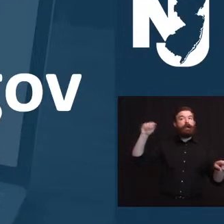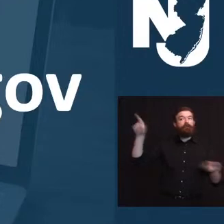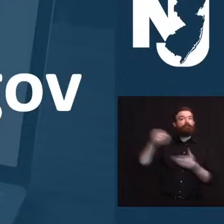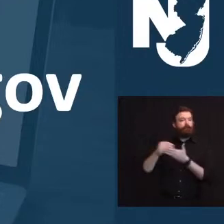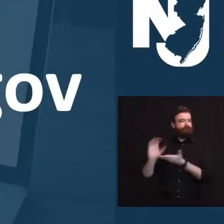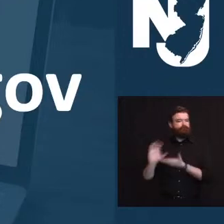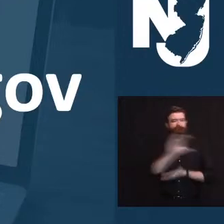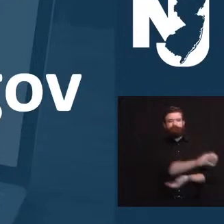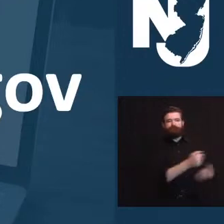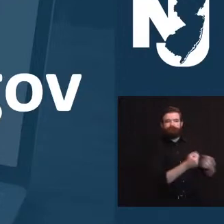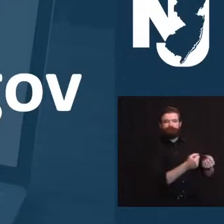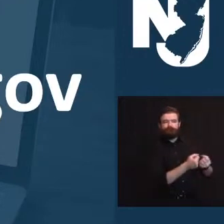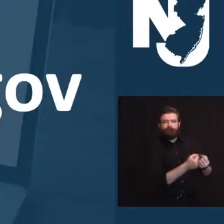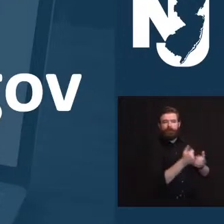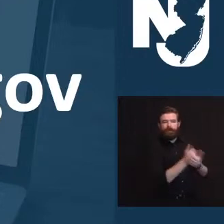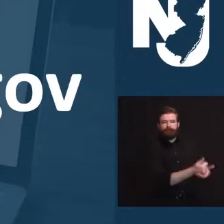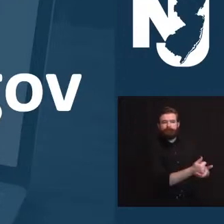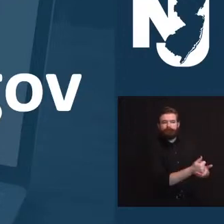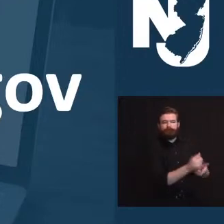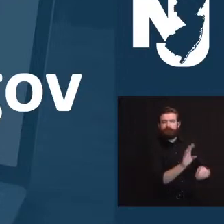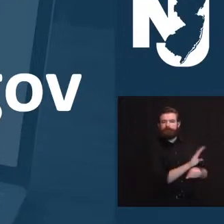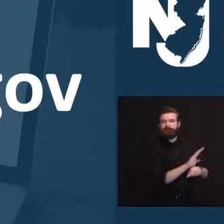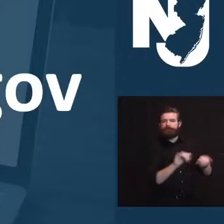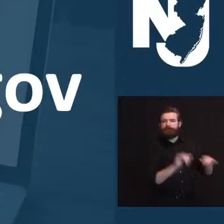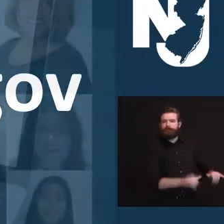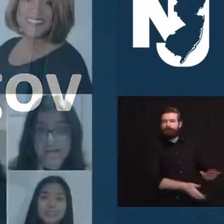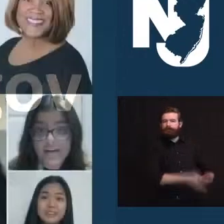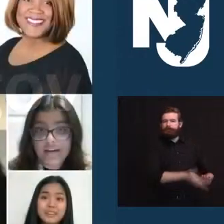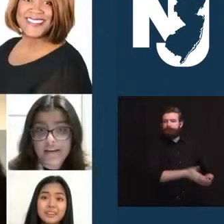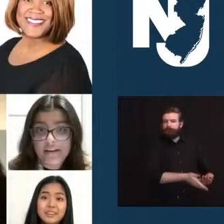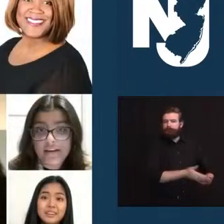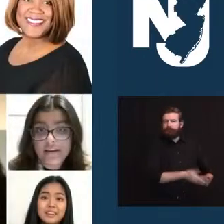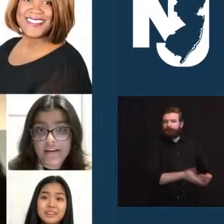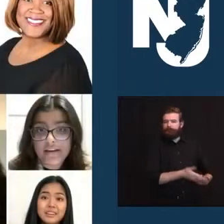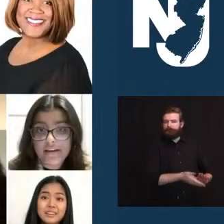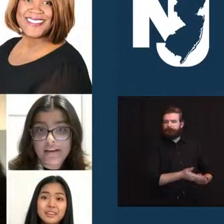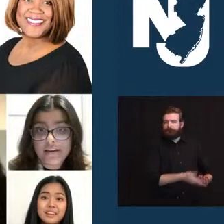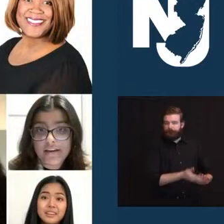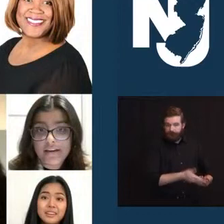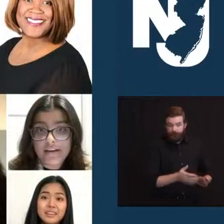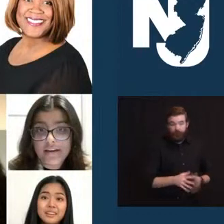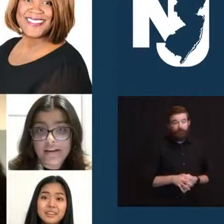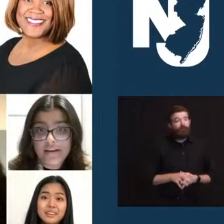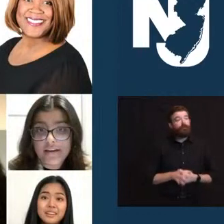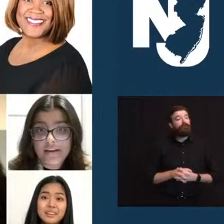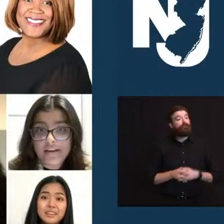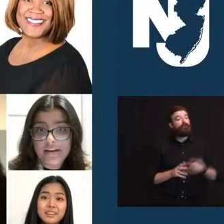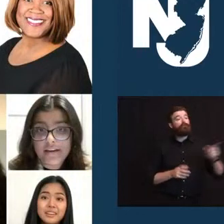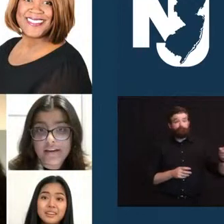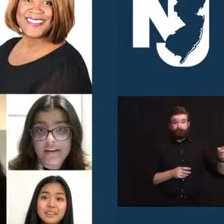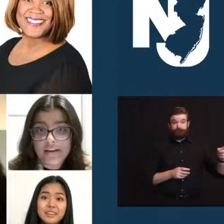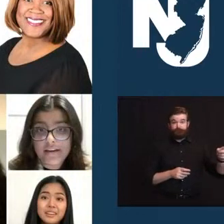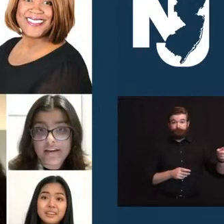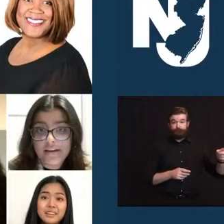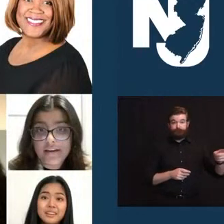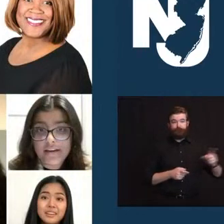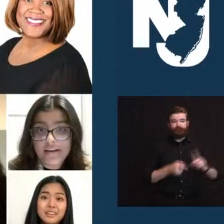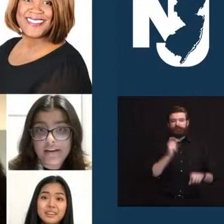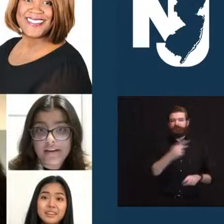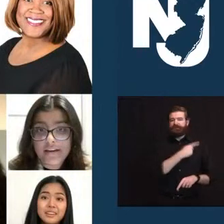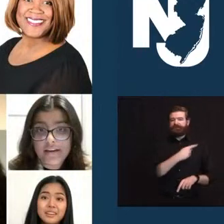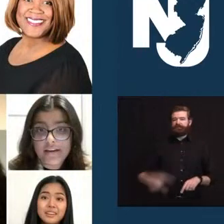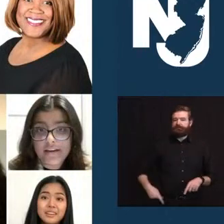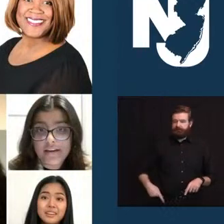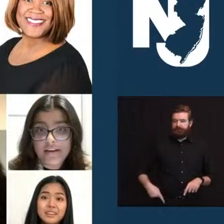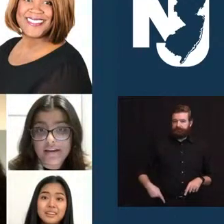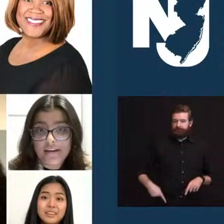on a solid foundation for the future. And today we recognize Princeton Junction's Westrick Music Academy,